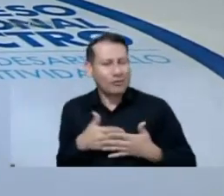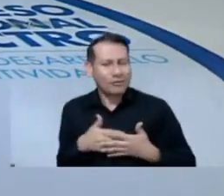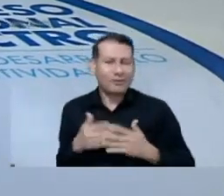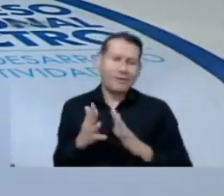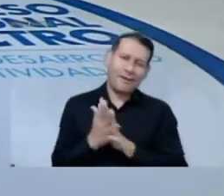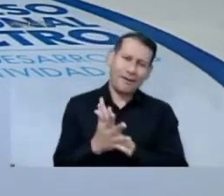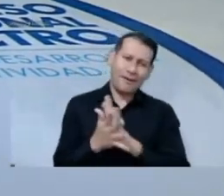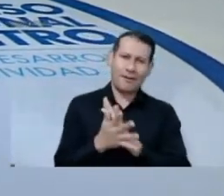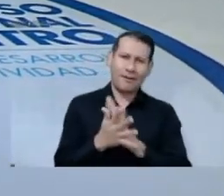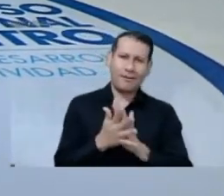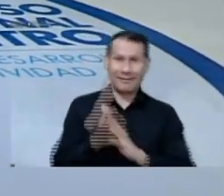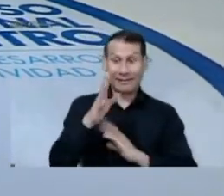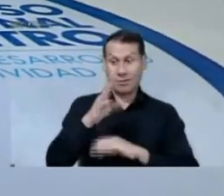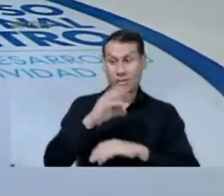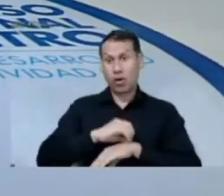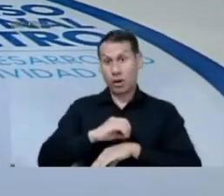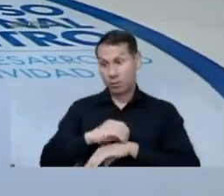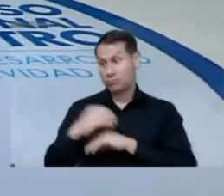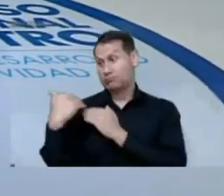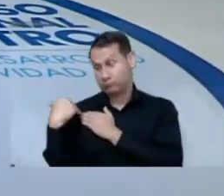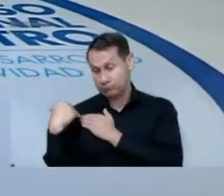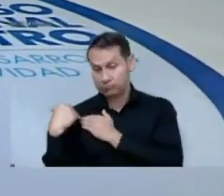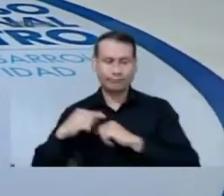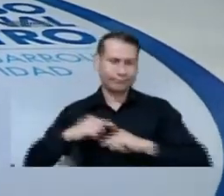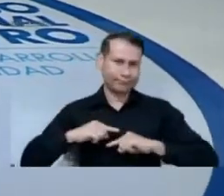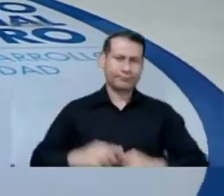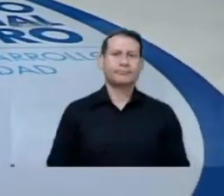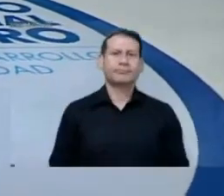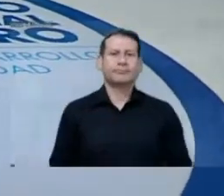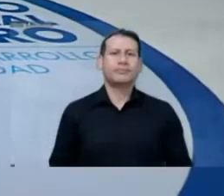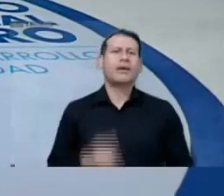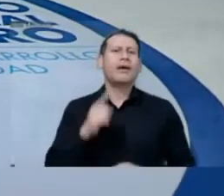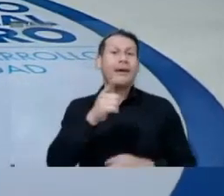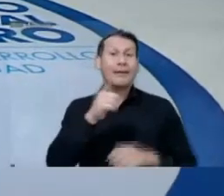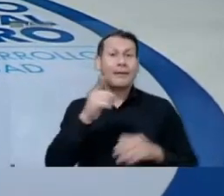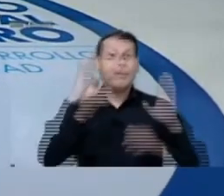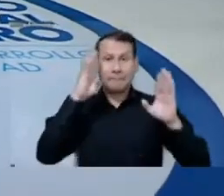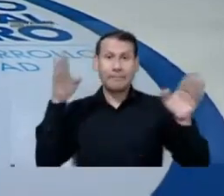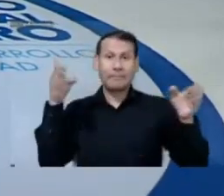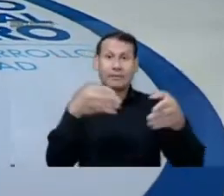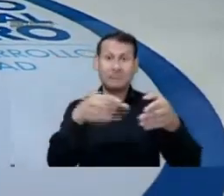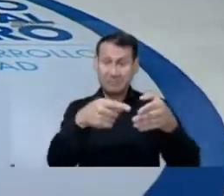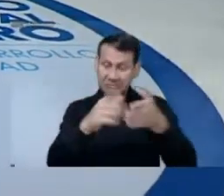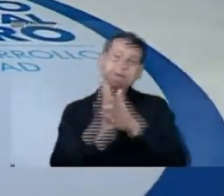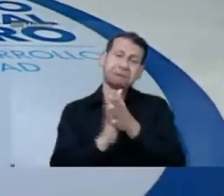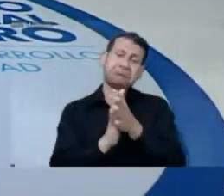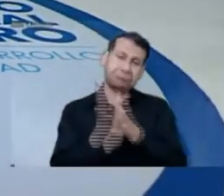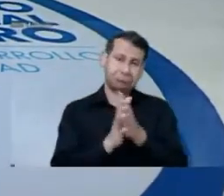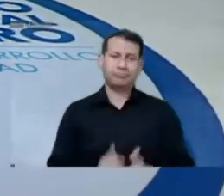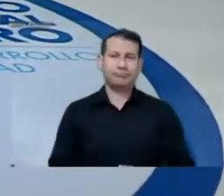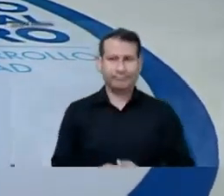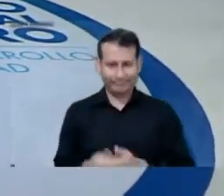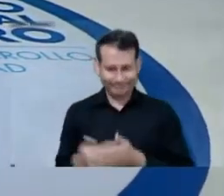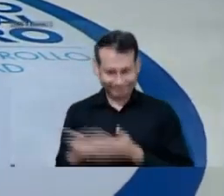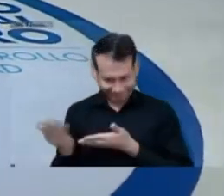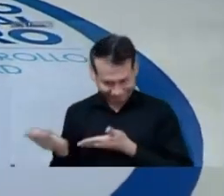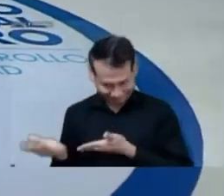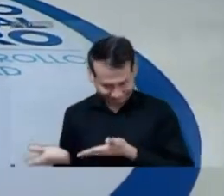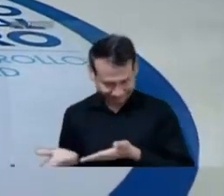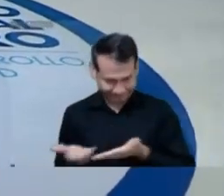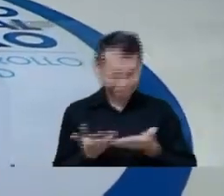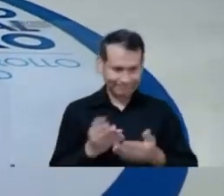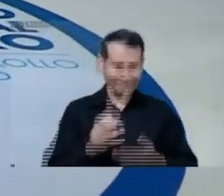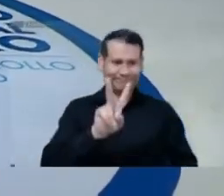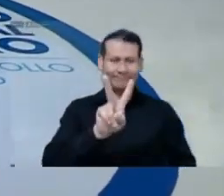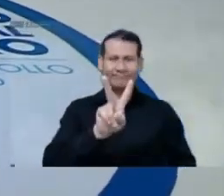of view and roles of the institutions they represent. They will be telling us what they think about this. So first of all, I'm going